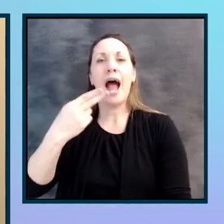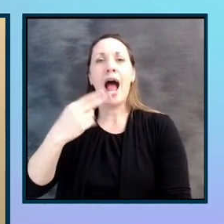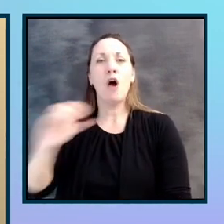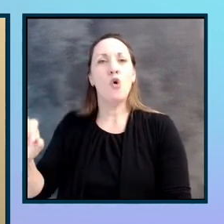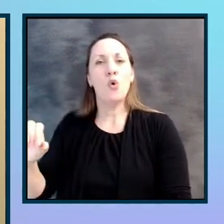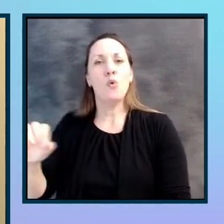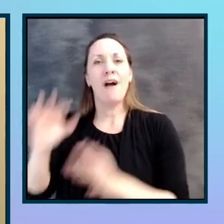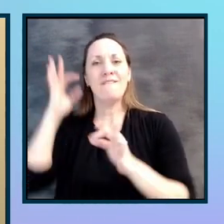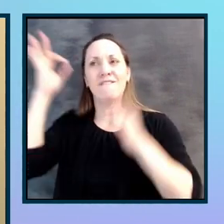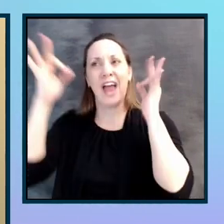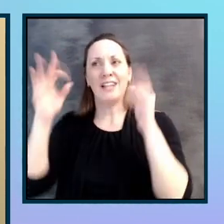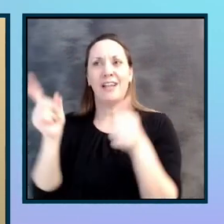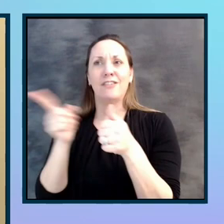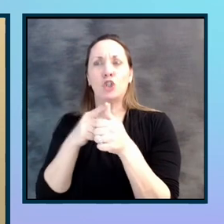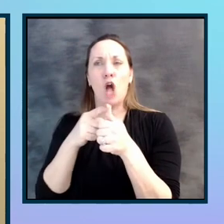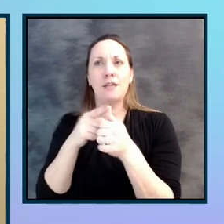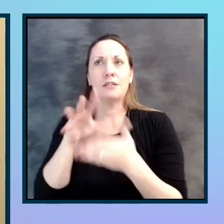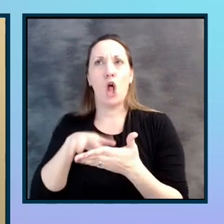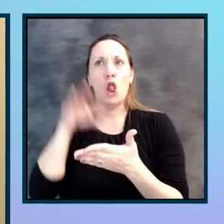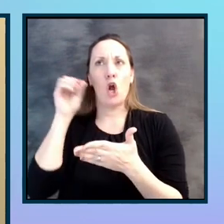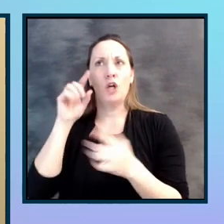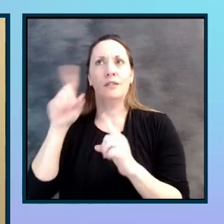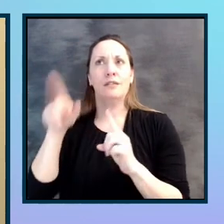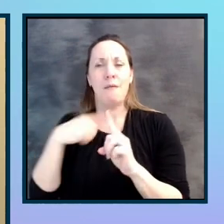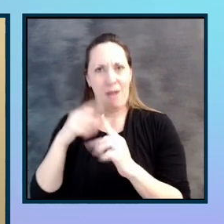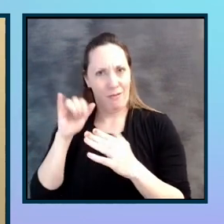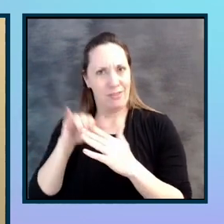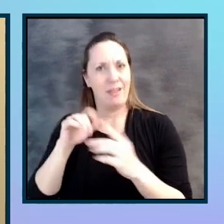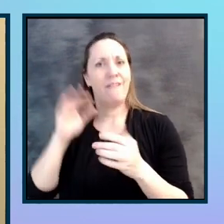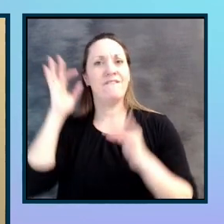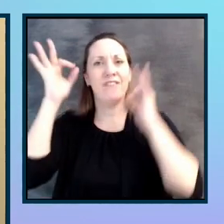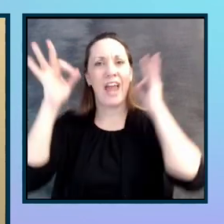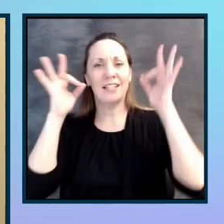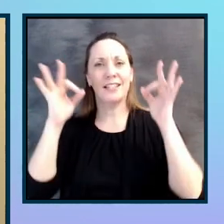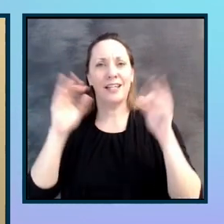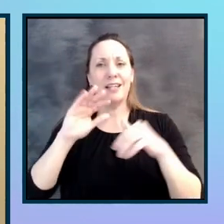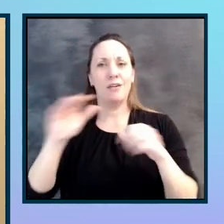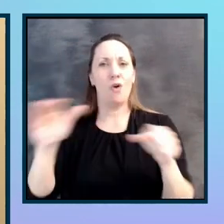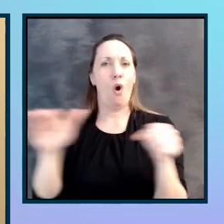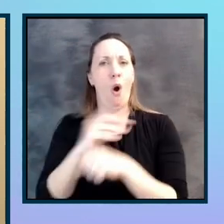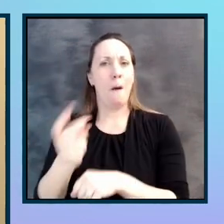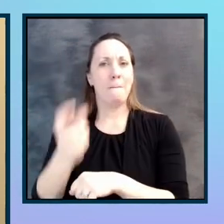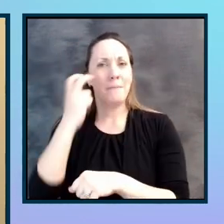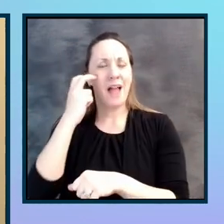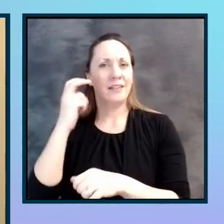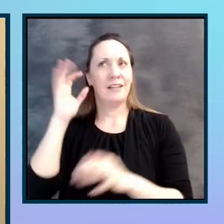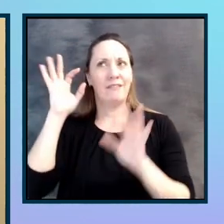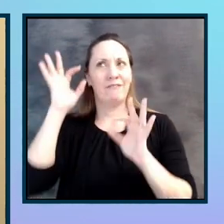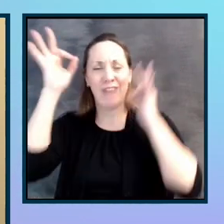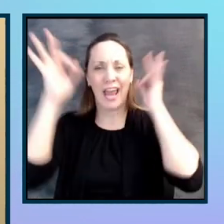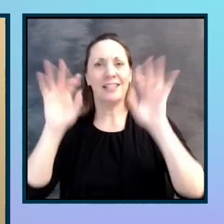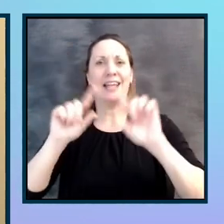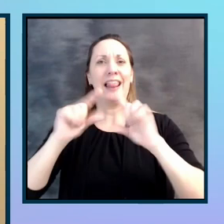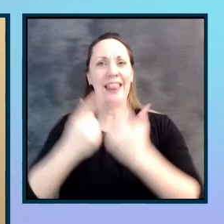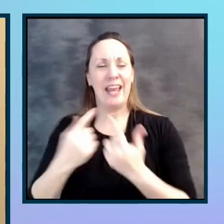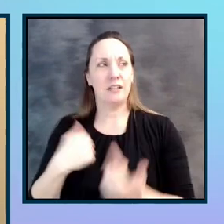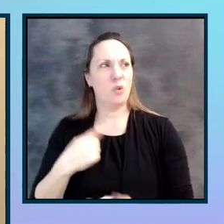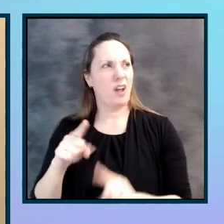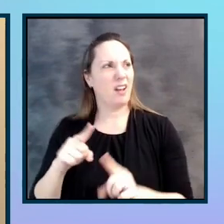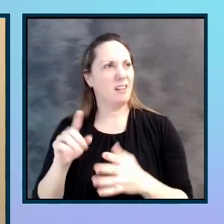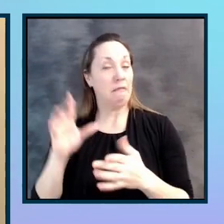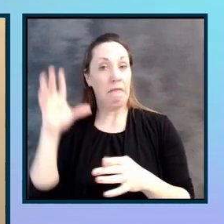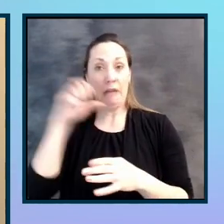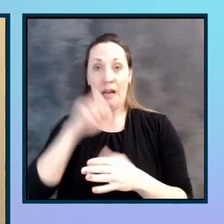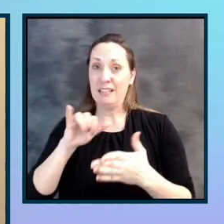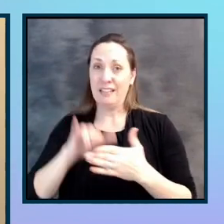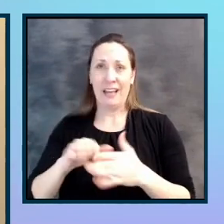all blind fantasy football league. And that led into about two years ago at the start, I guess, or during